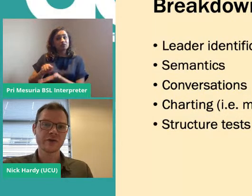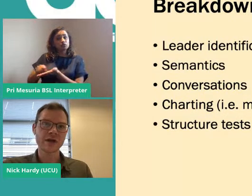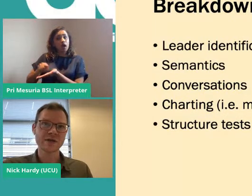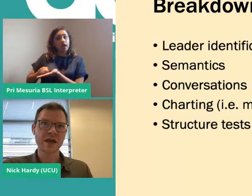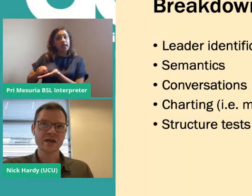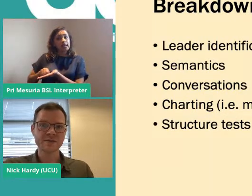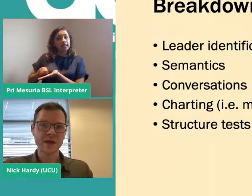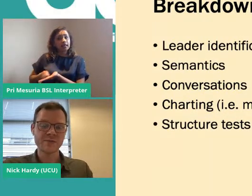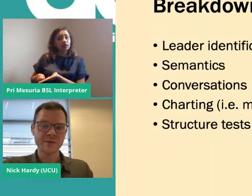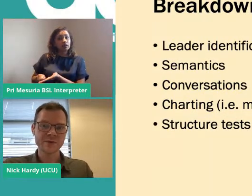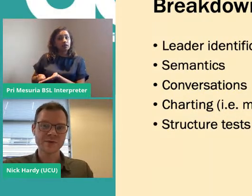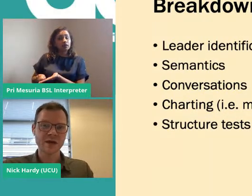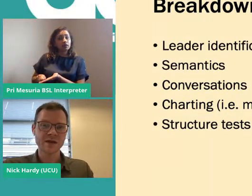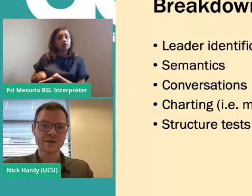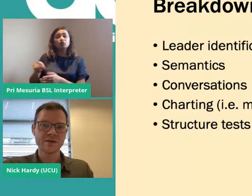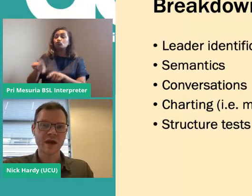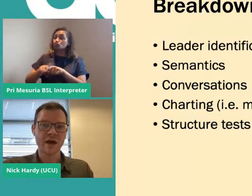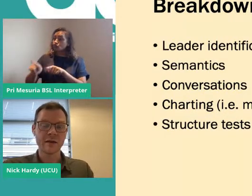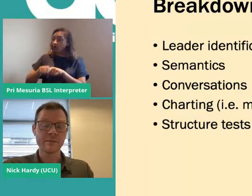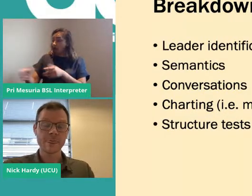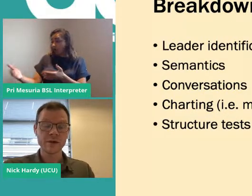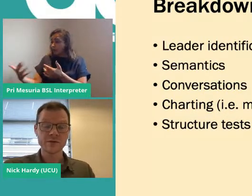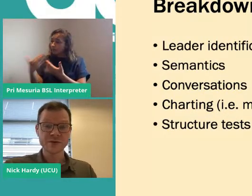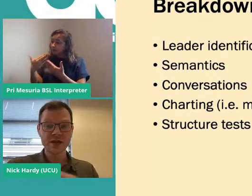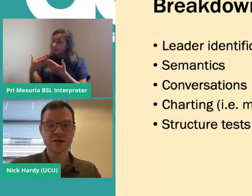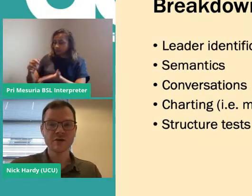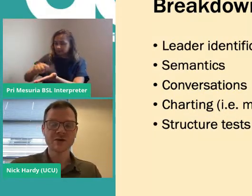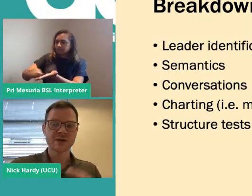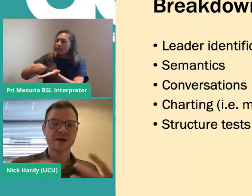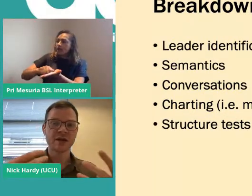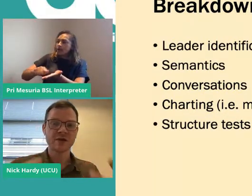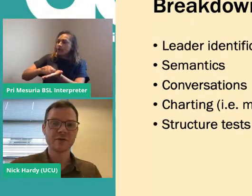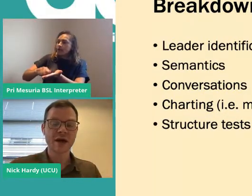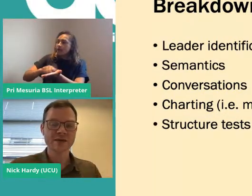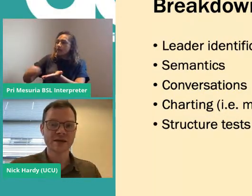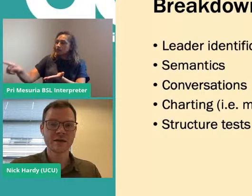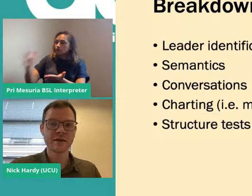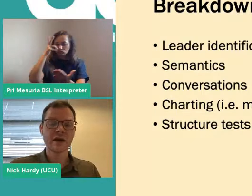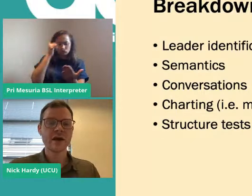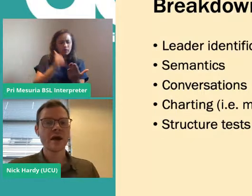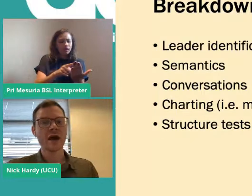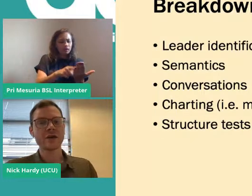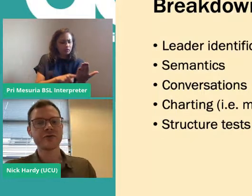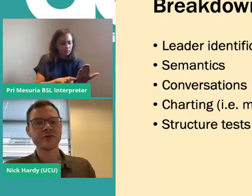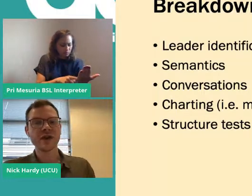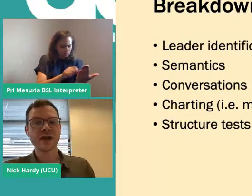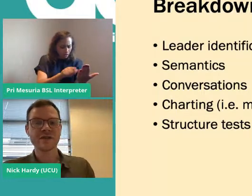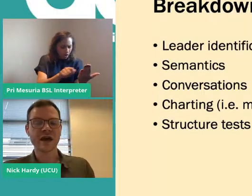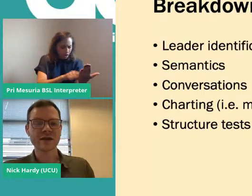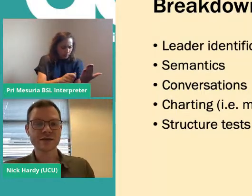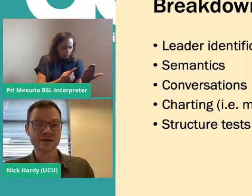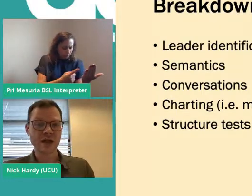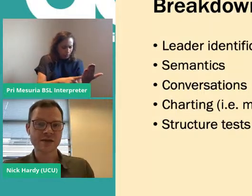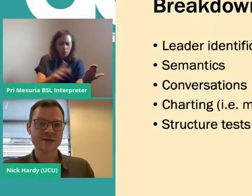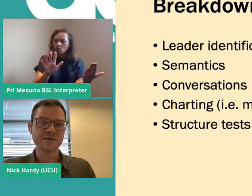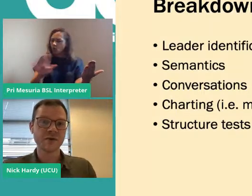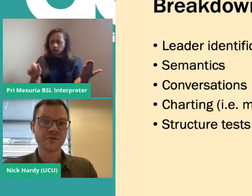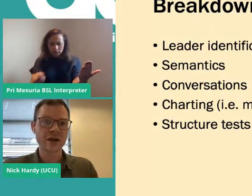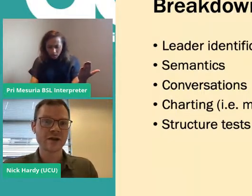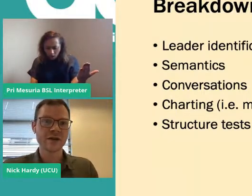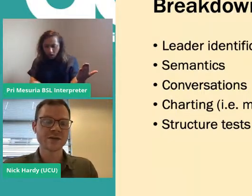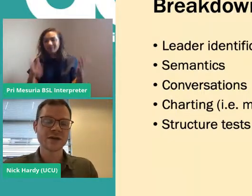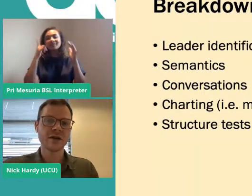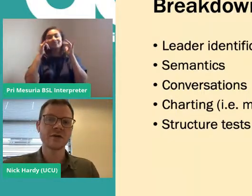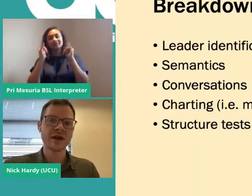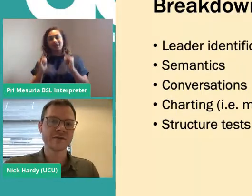and you try to get as many people to sign it as you can. You see who has signed it and who hasn't, and you treat that as a test